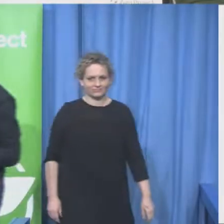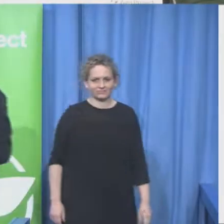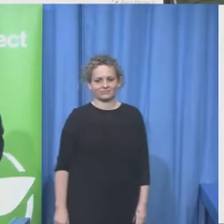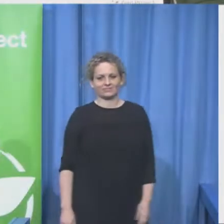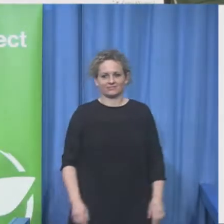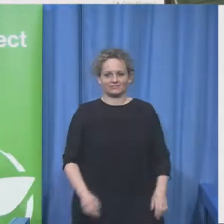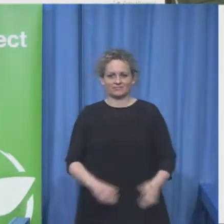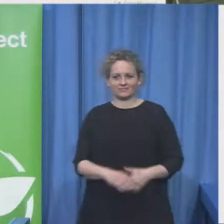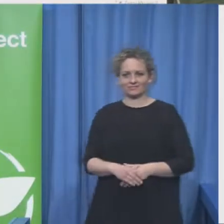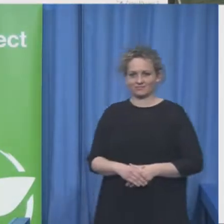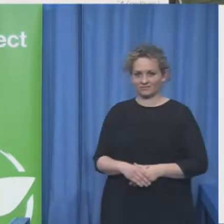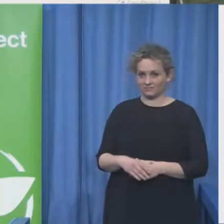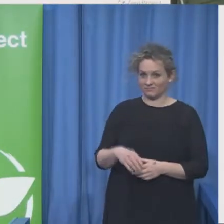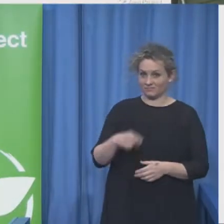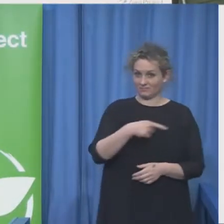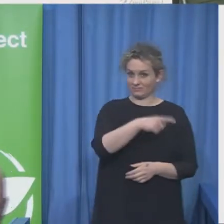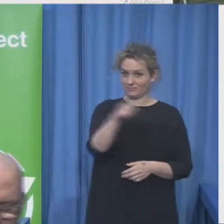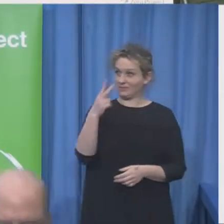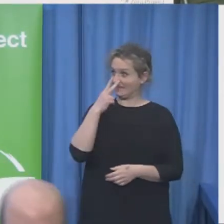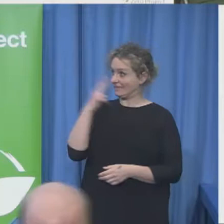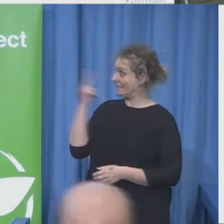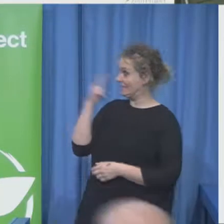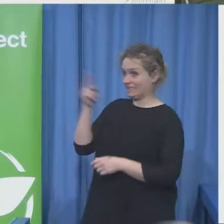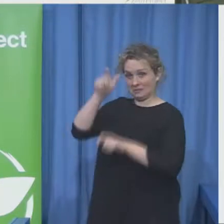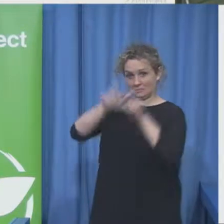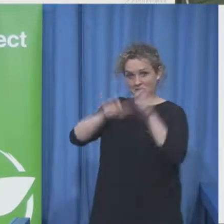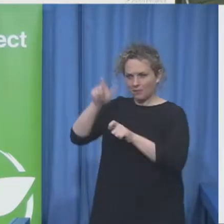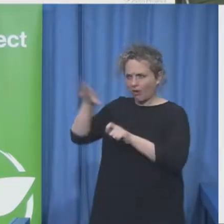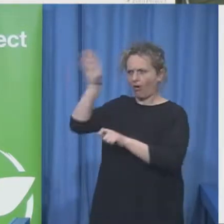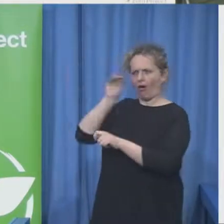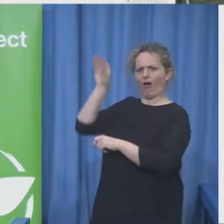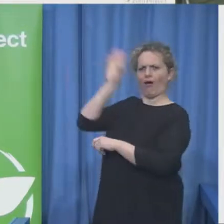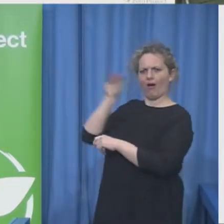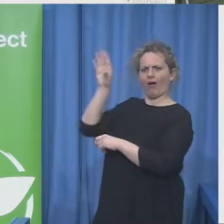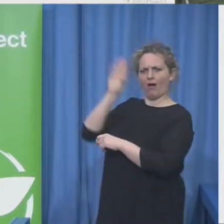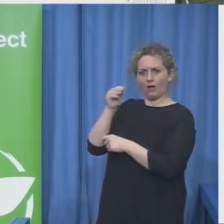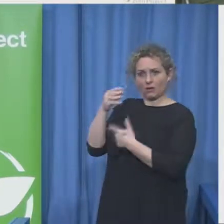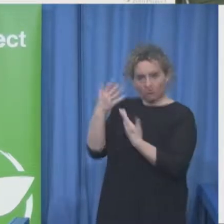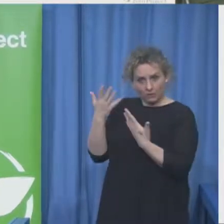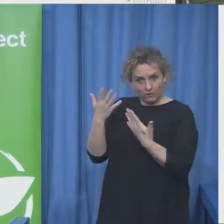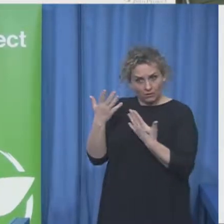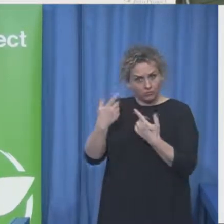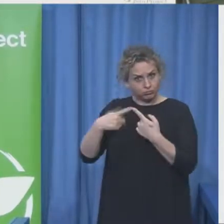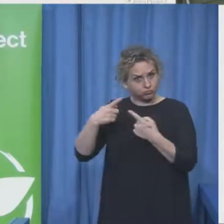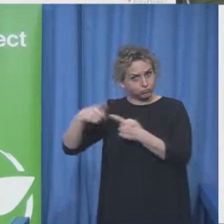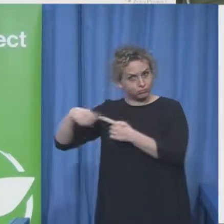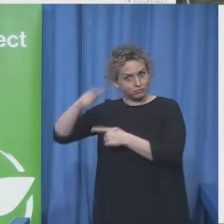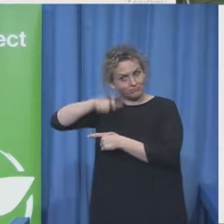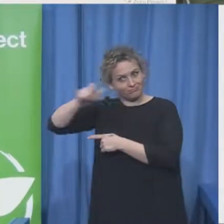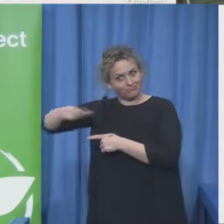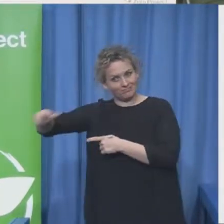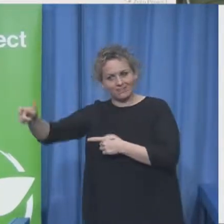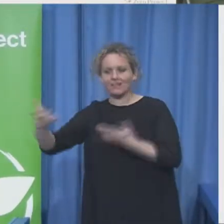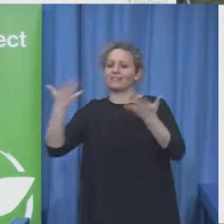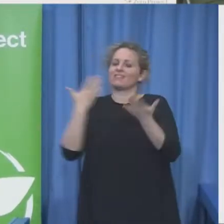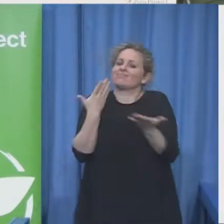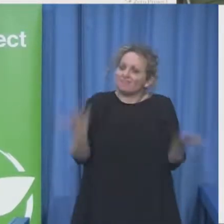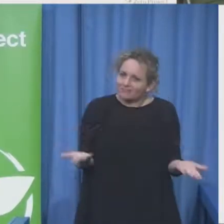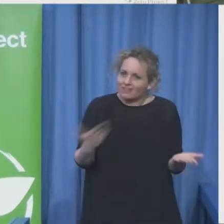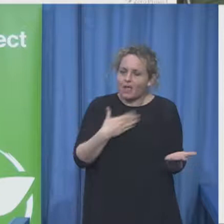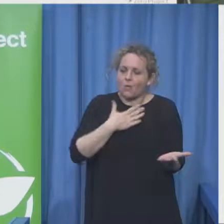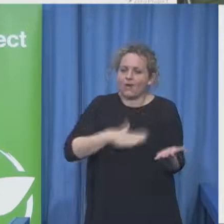I mean you know this what I think I'm hoping we can come up with today is new ways of communicating this insight